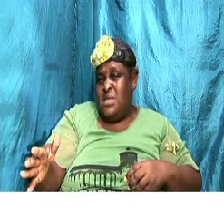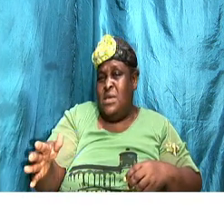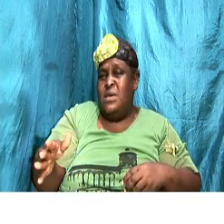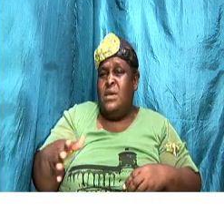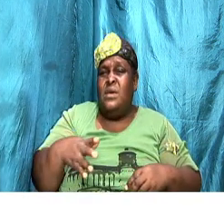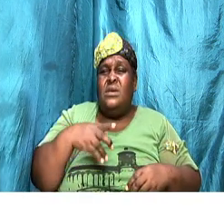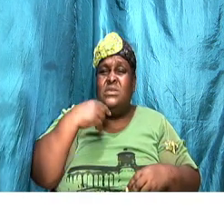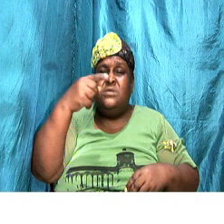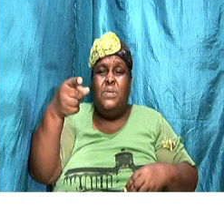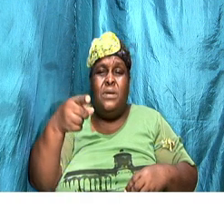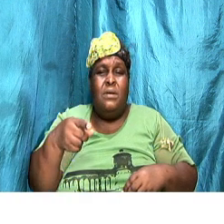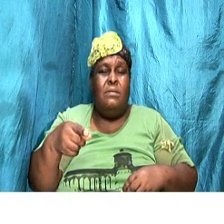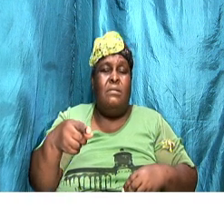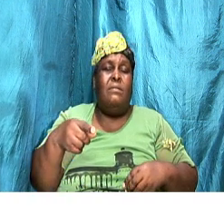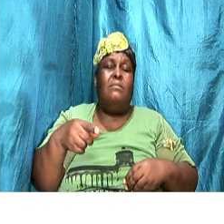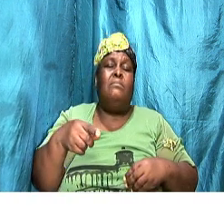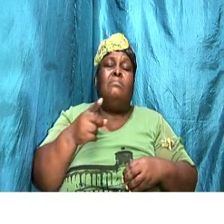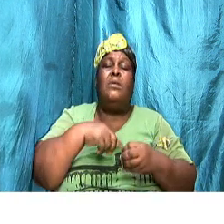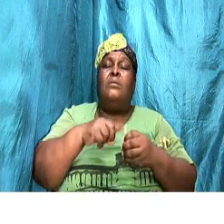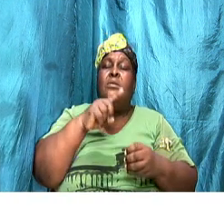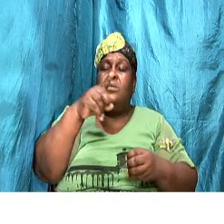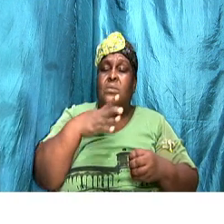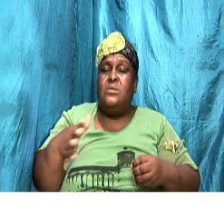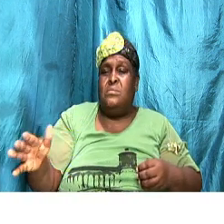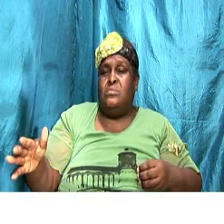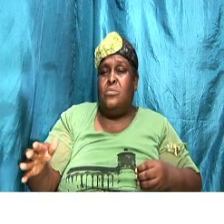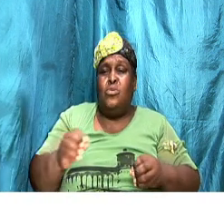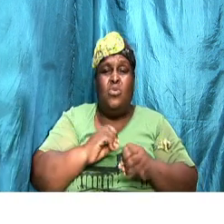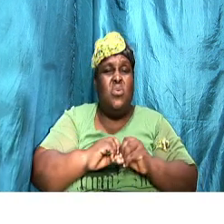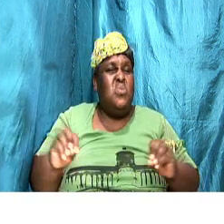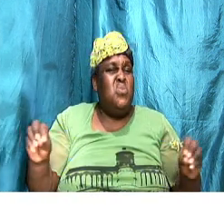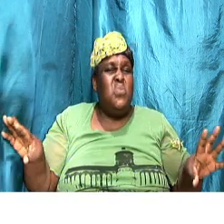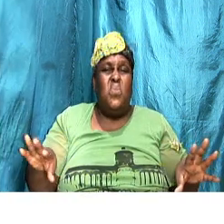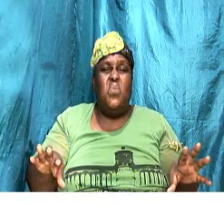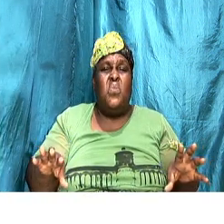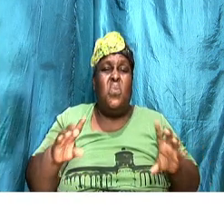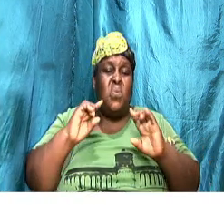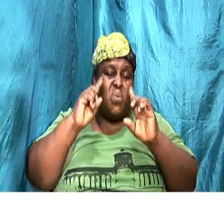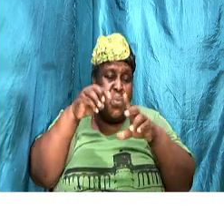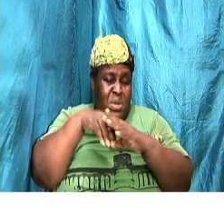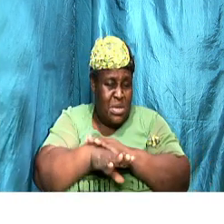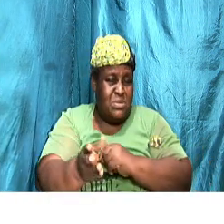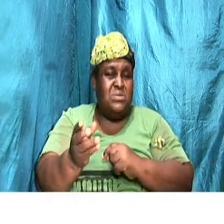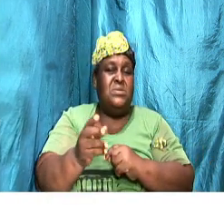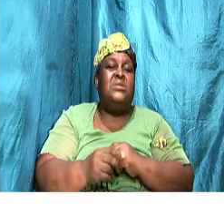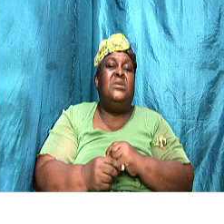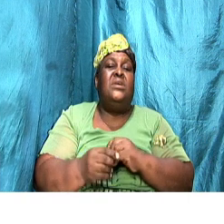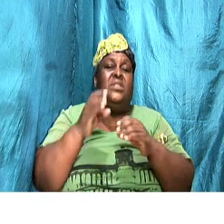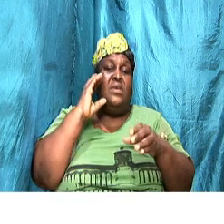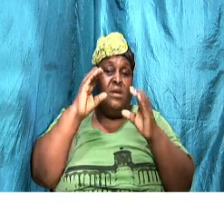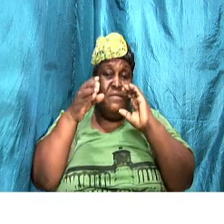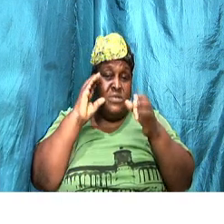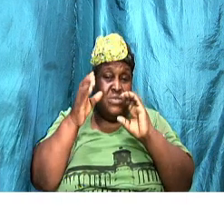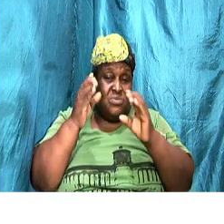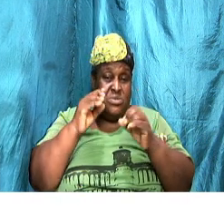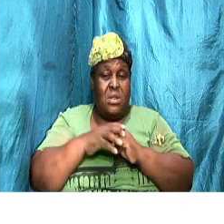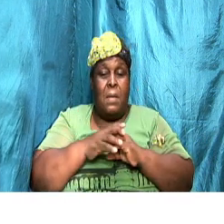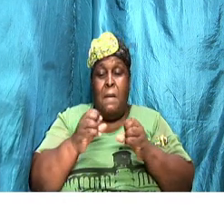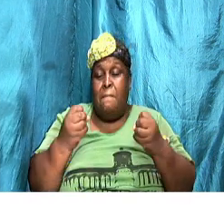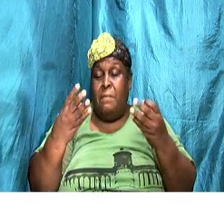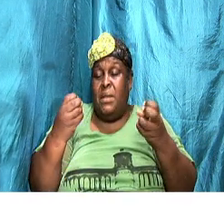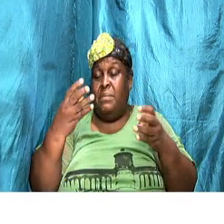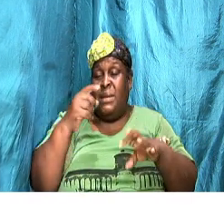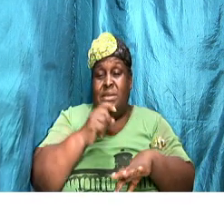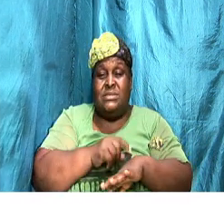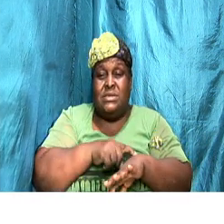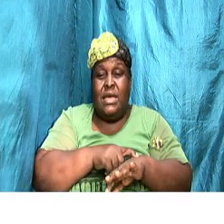So have a game plan before you begin. Don't go into the conversation. And a lot of times, as individuals, we